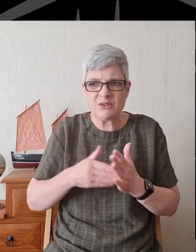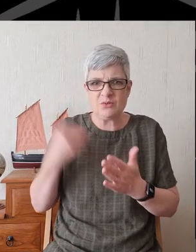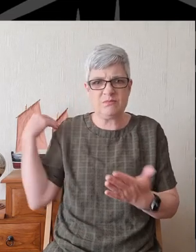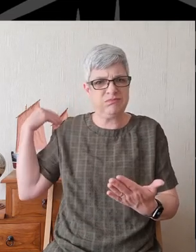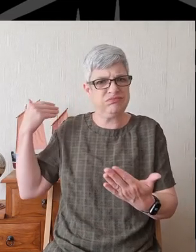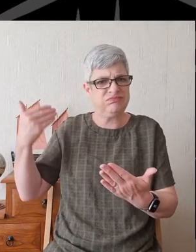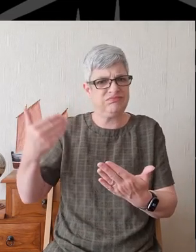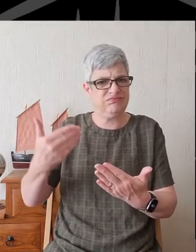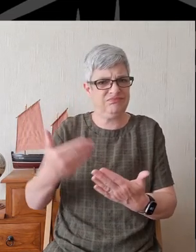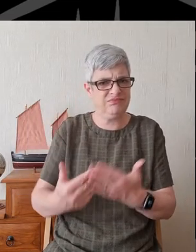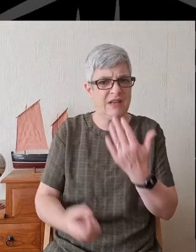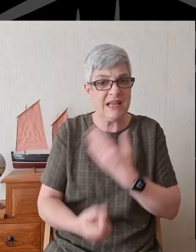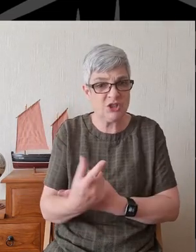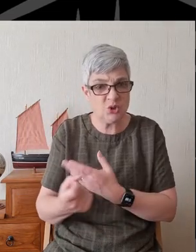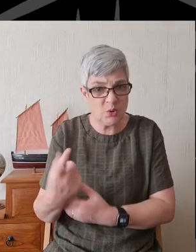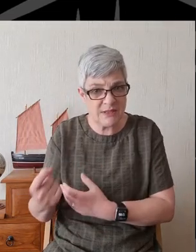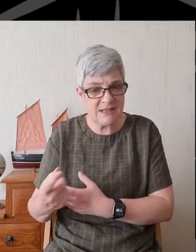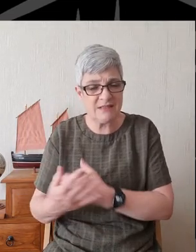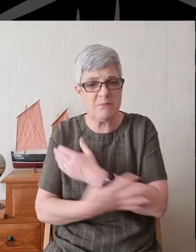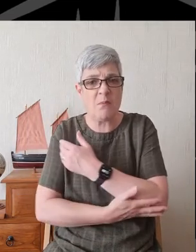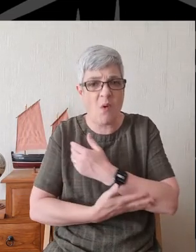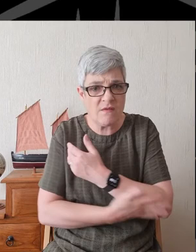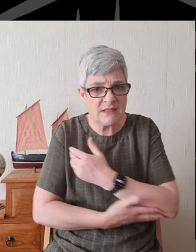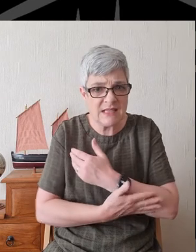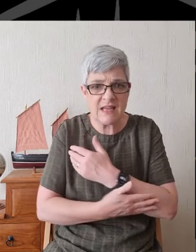Poverty And unemployment